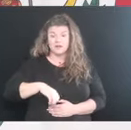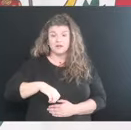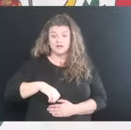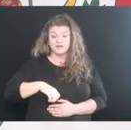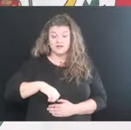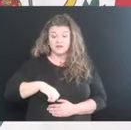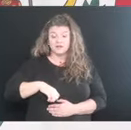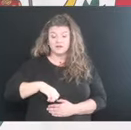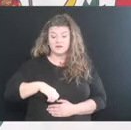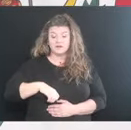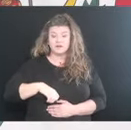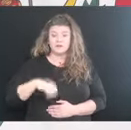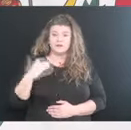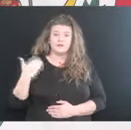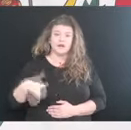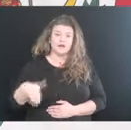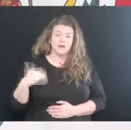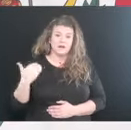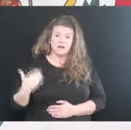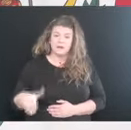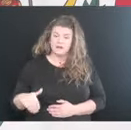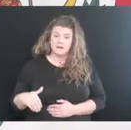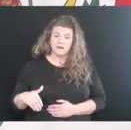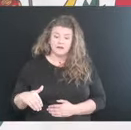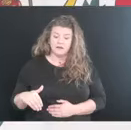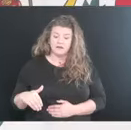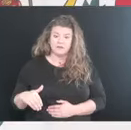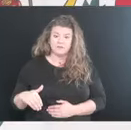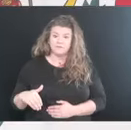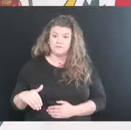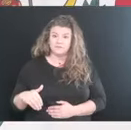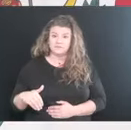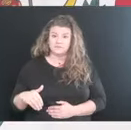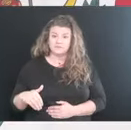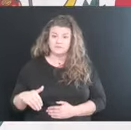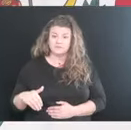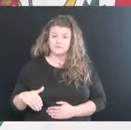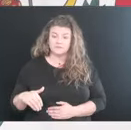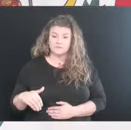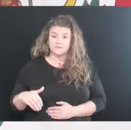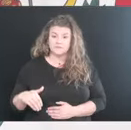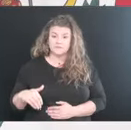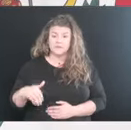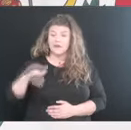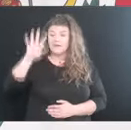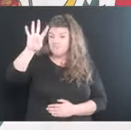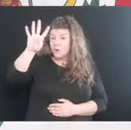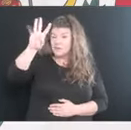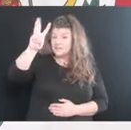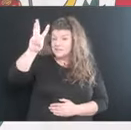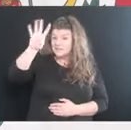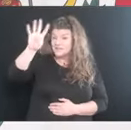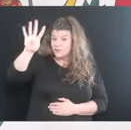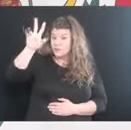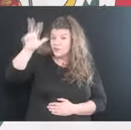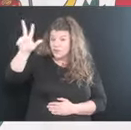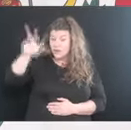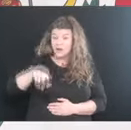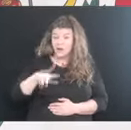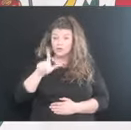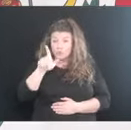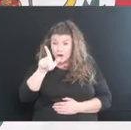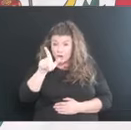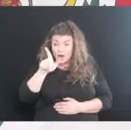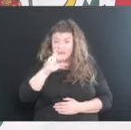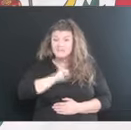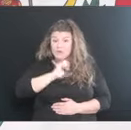86-year